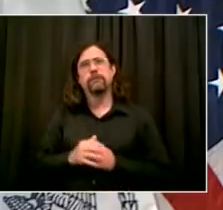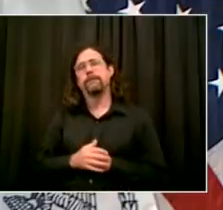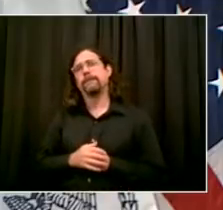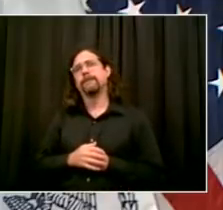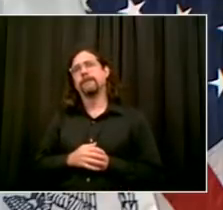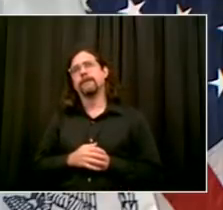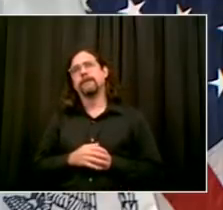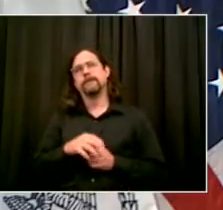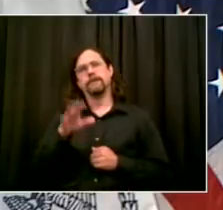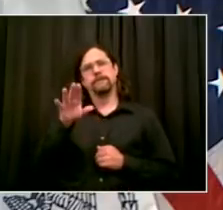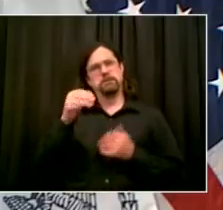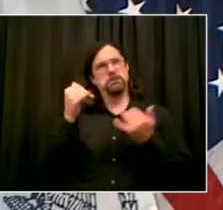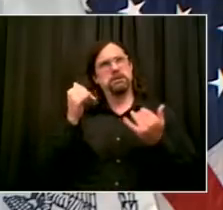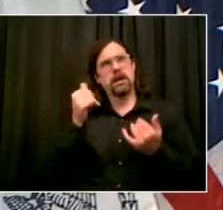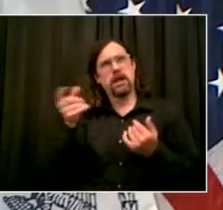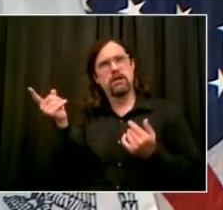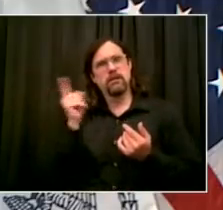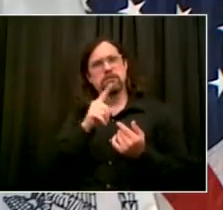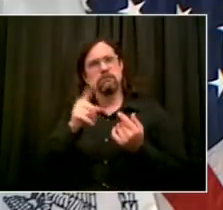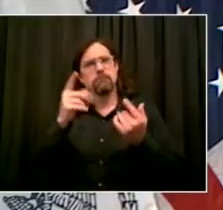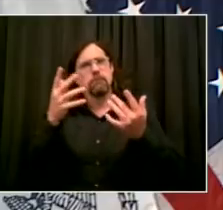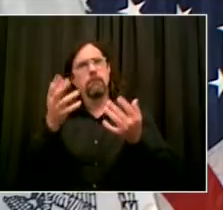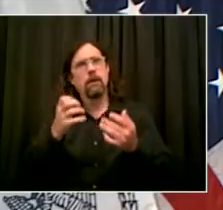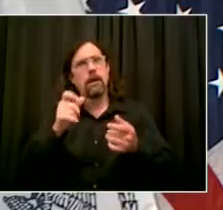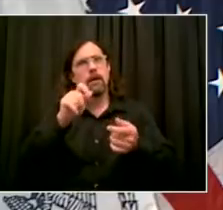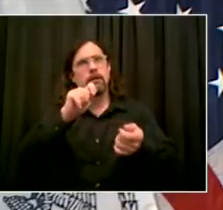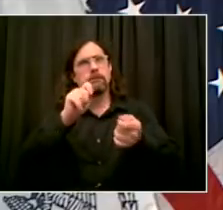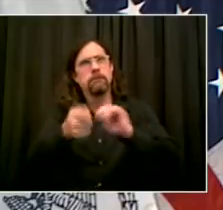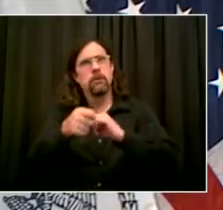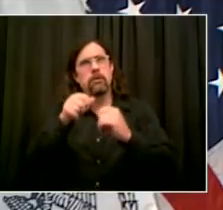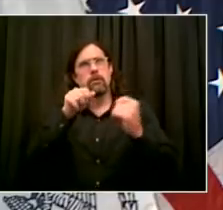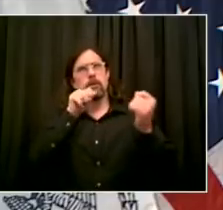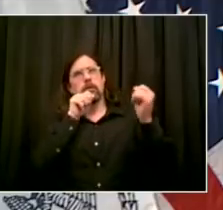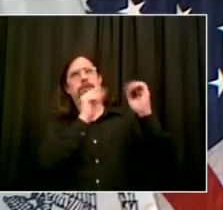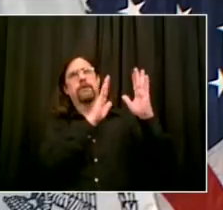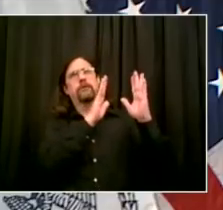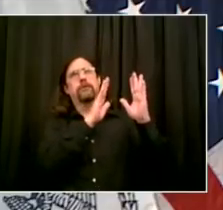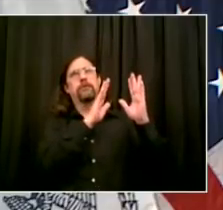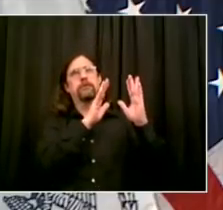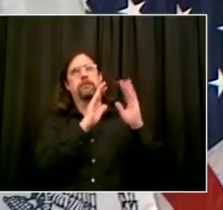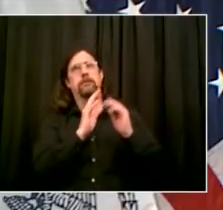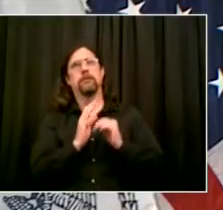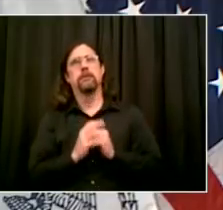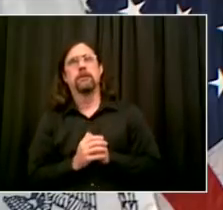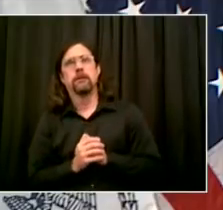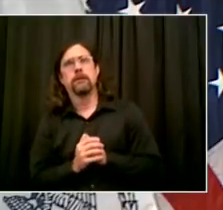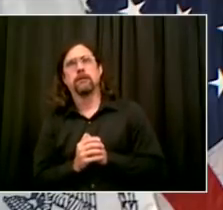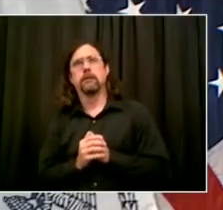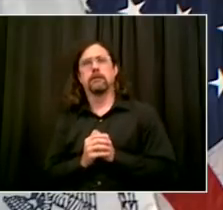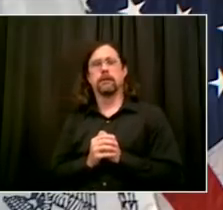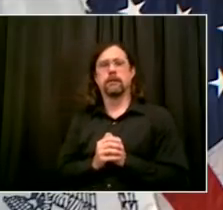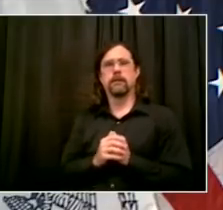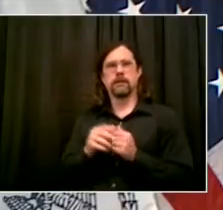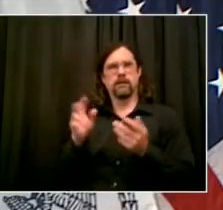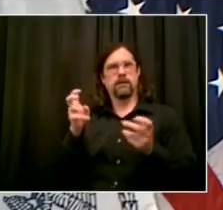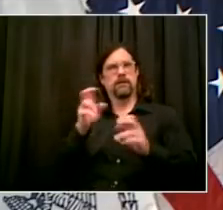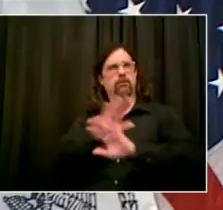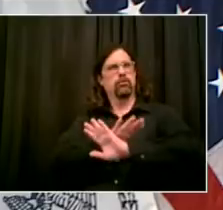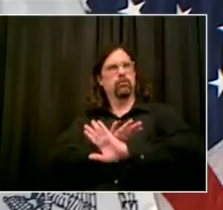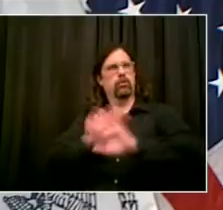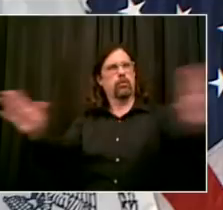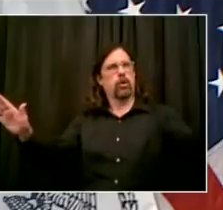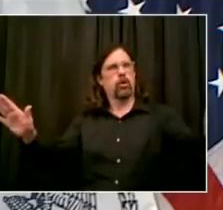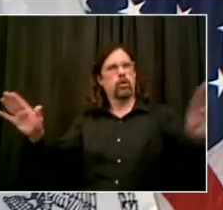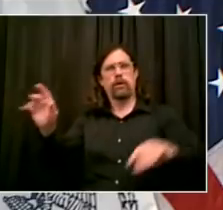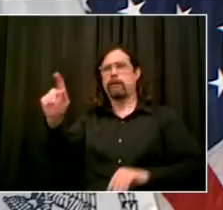to what's currently occurring. This seems like a win-win way for the city to add desperately needed revenue. Can